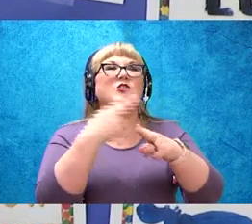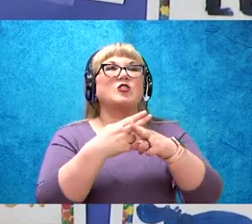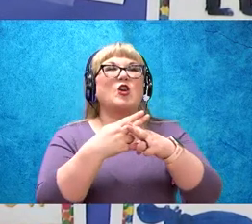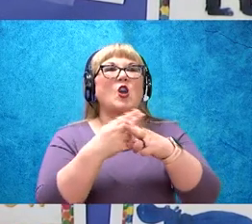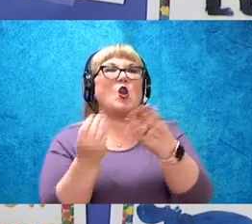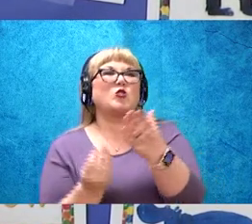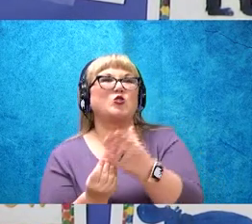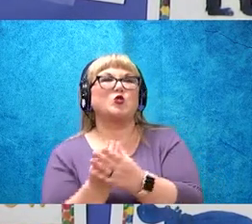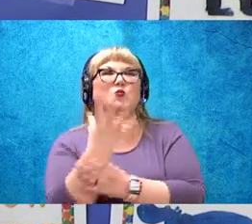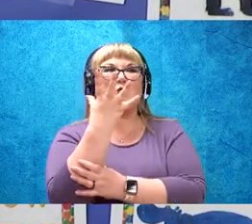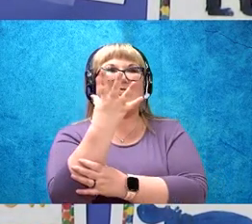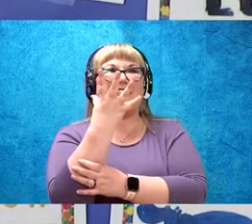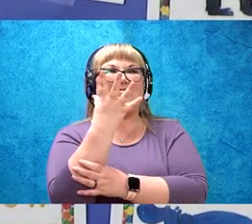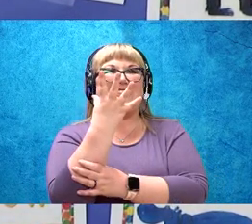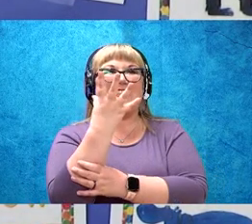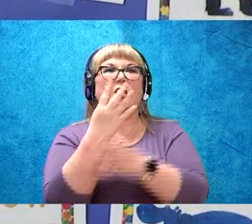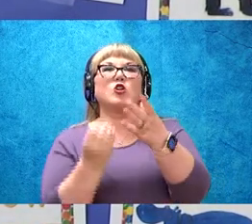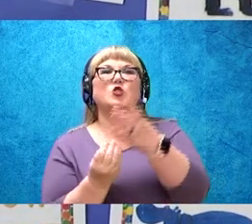spring.